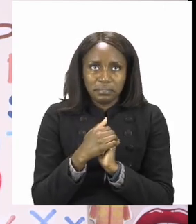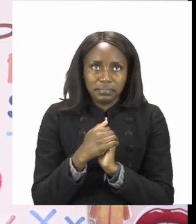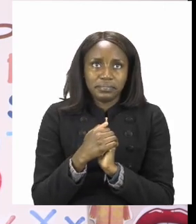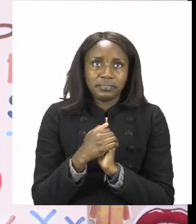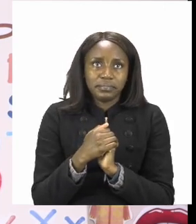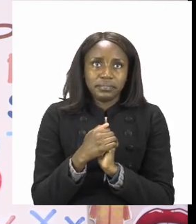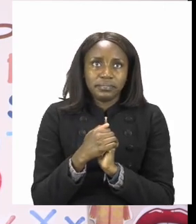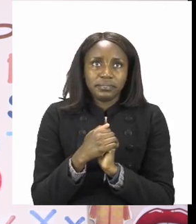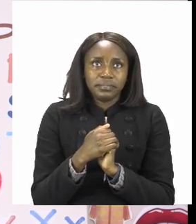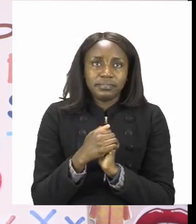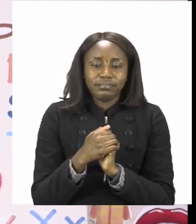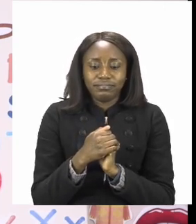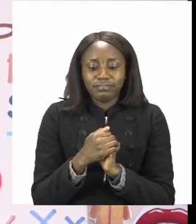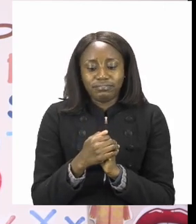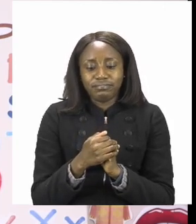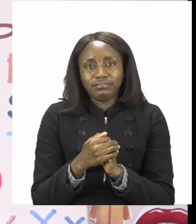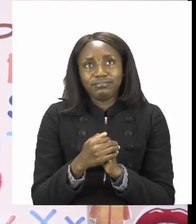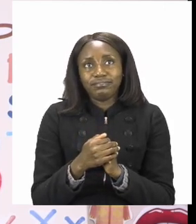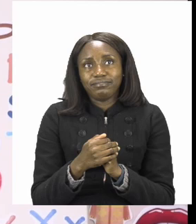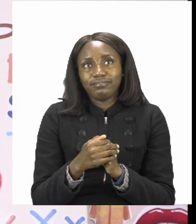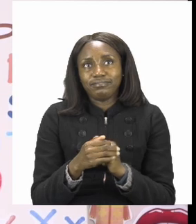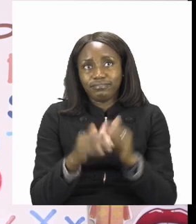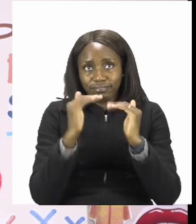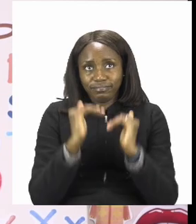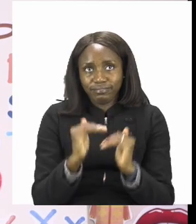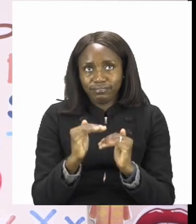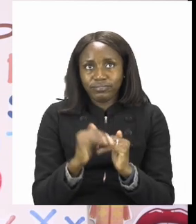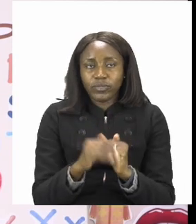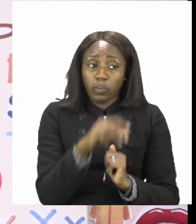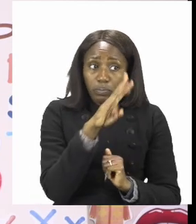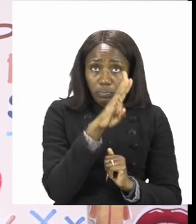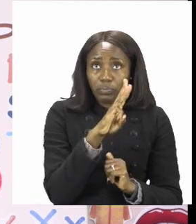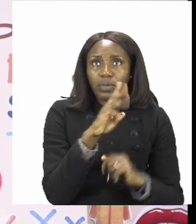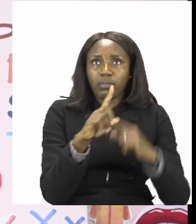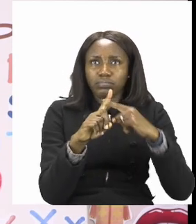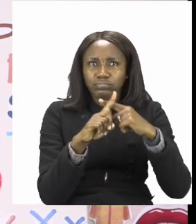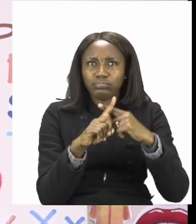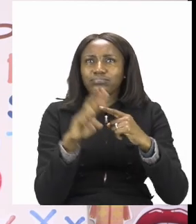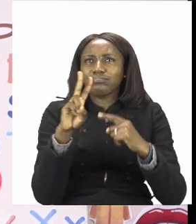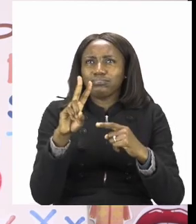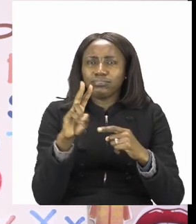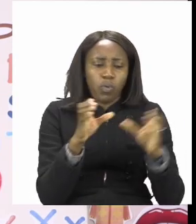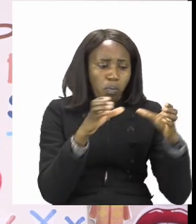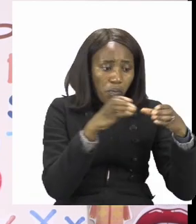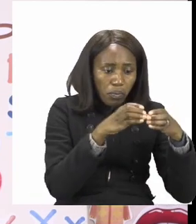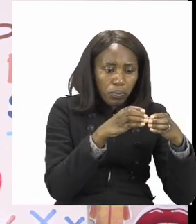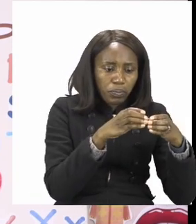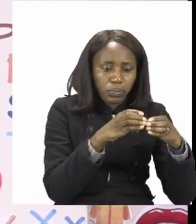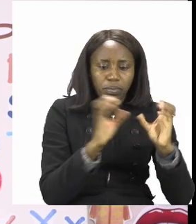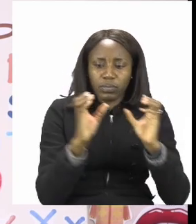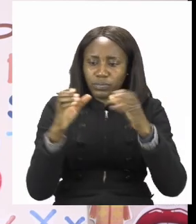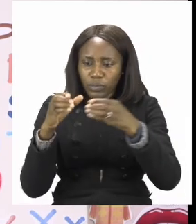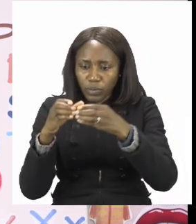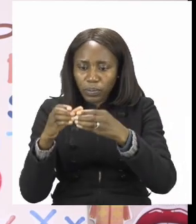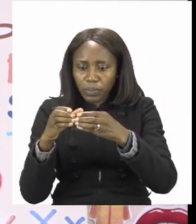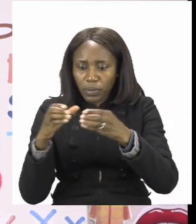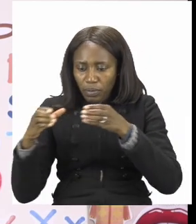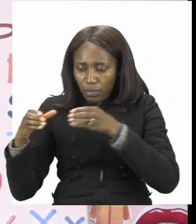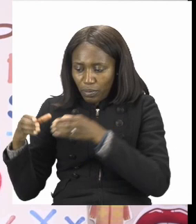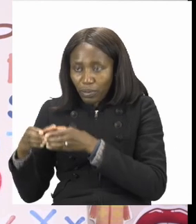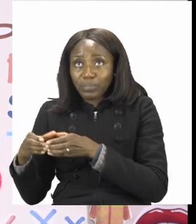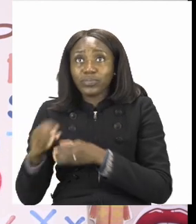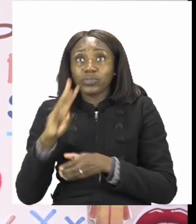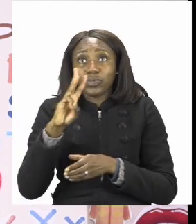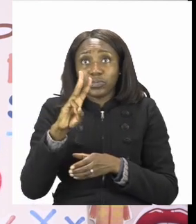The next one is saying three groups of two. So this time instead of drawing two